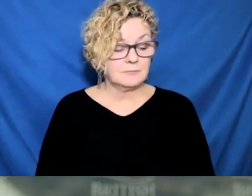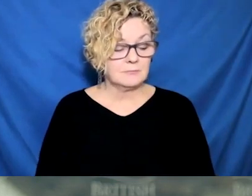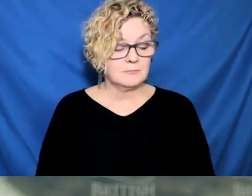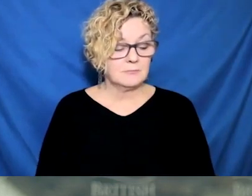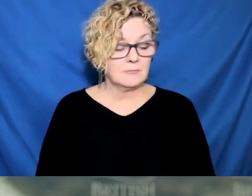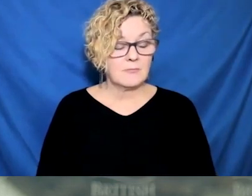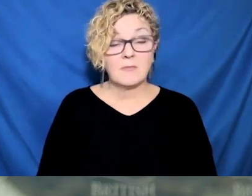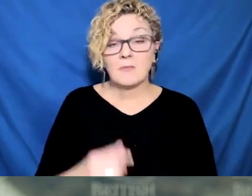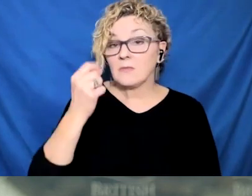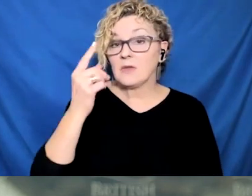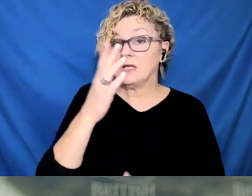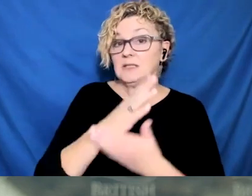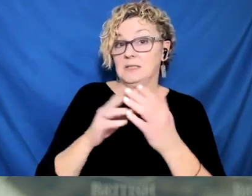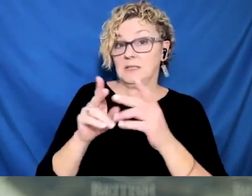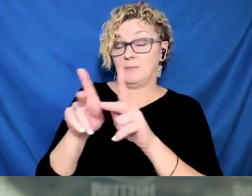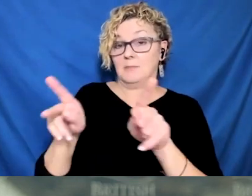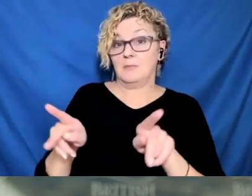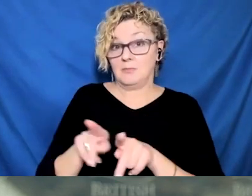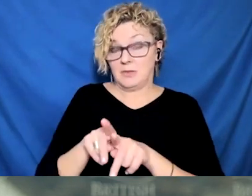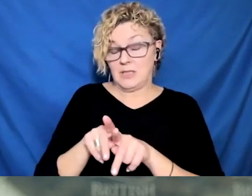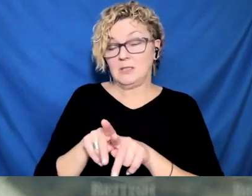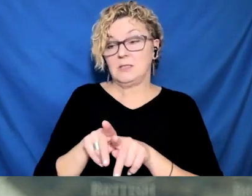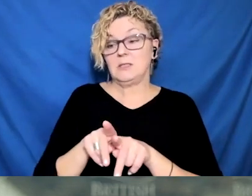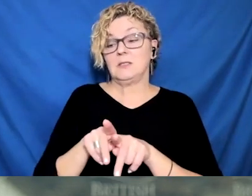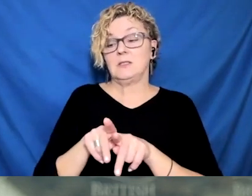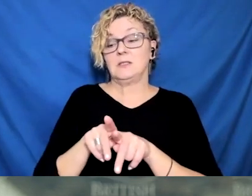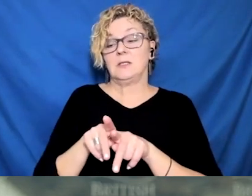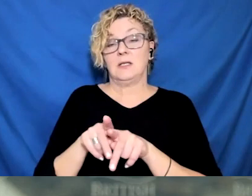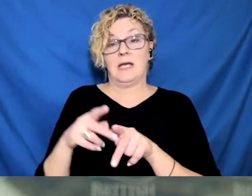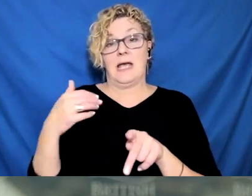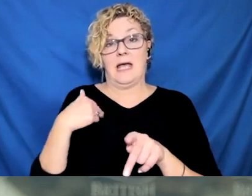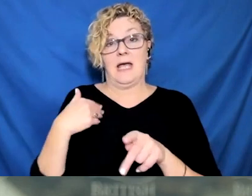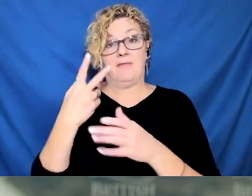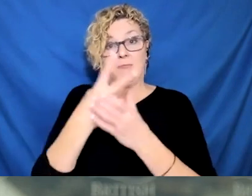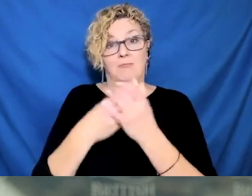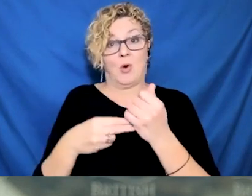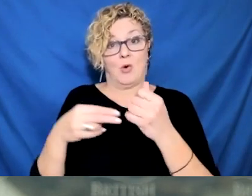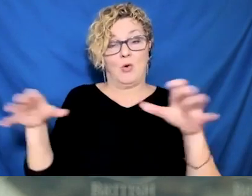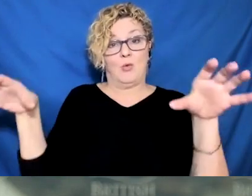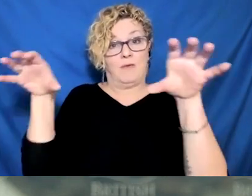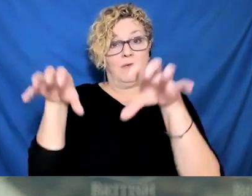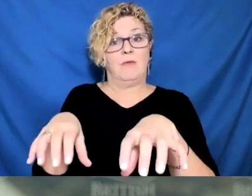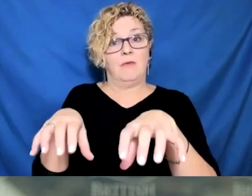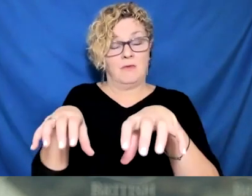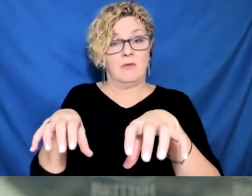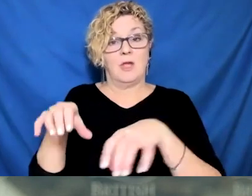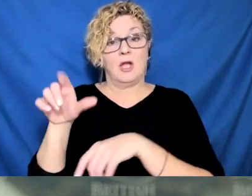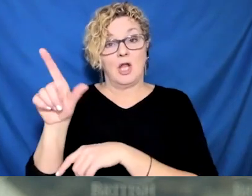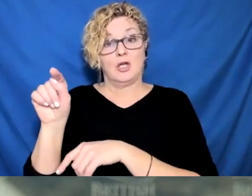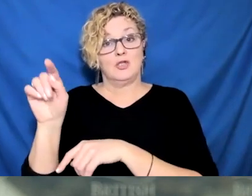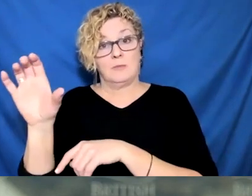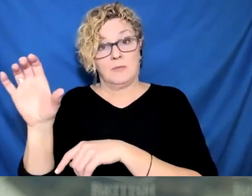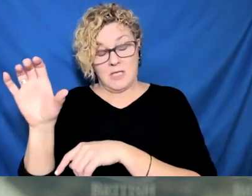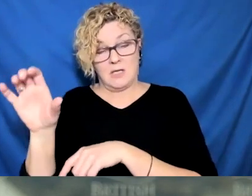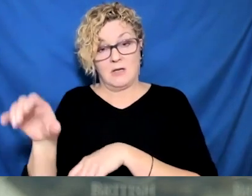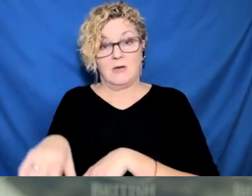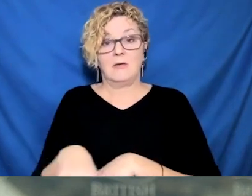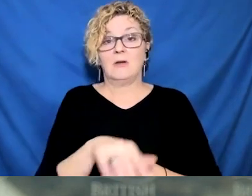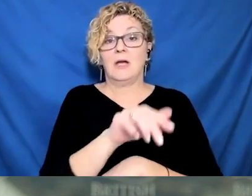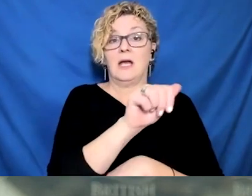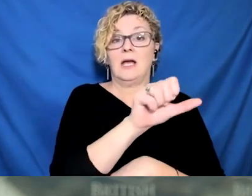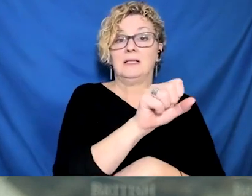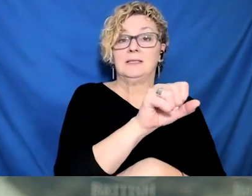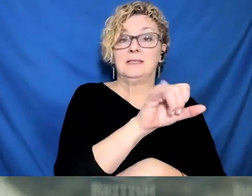Interior Health. I was on the call and Dr. Henry was on the call. And as you know, because you cover these issues,